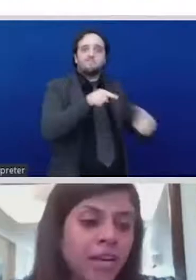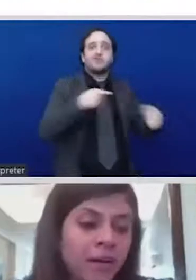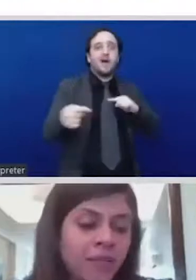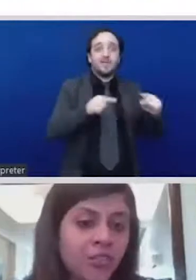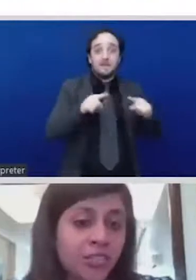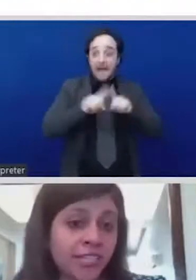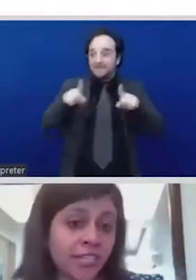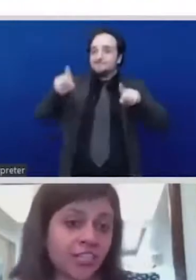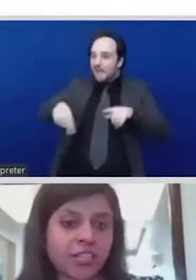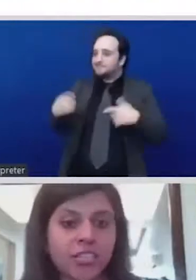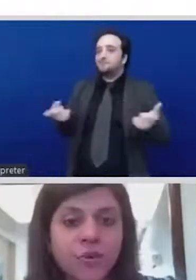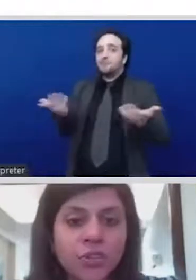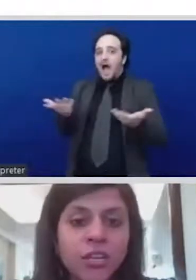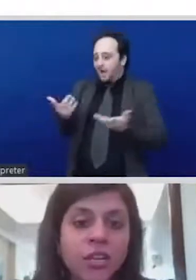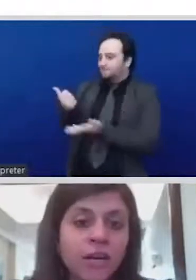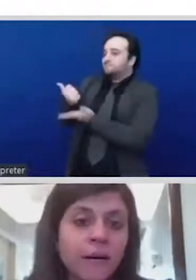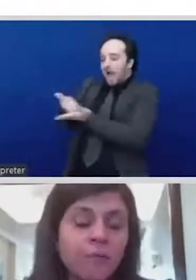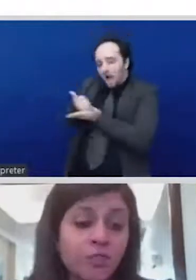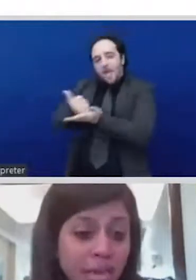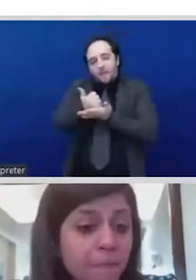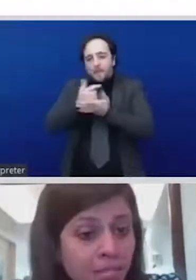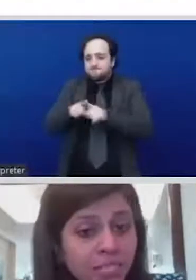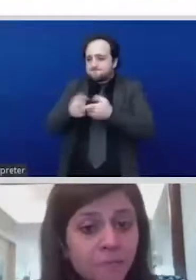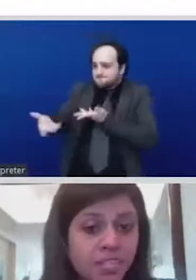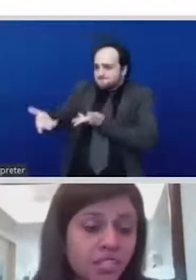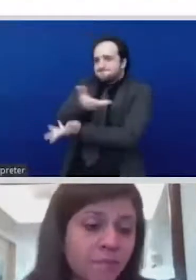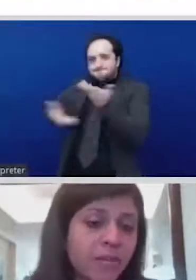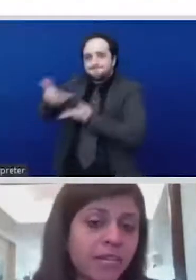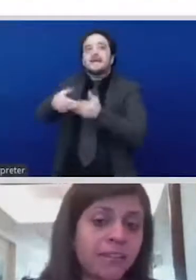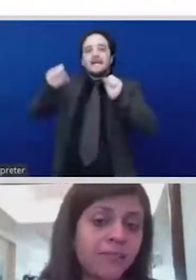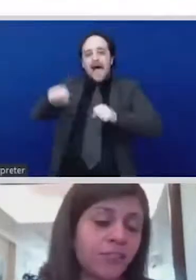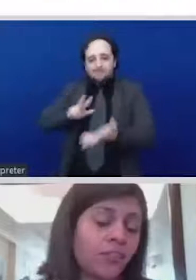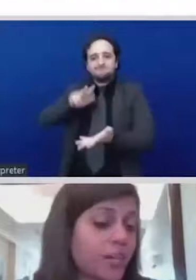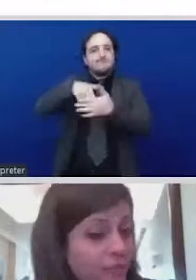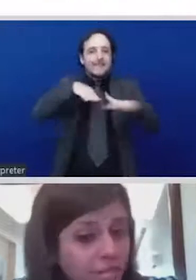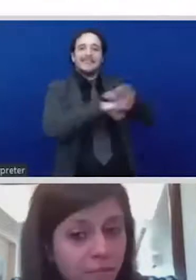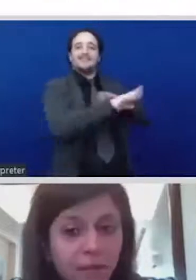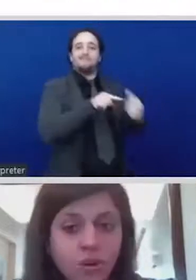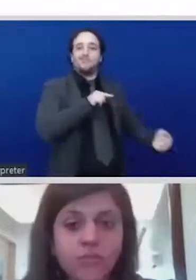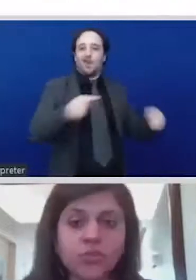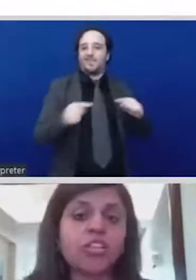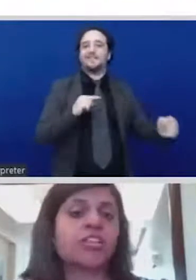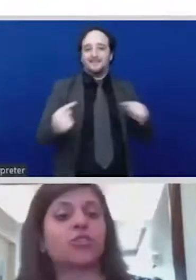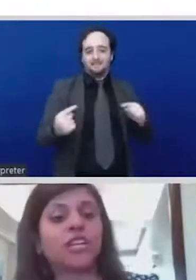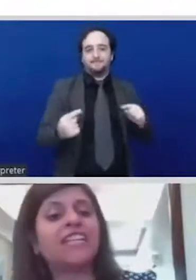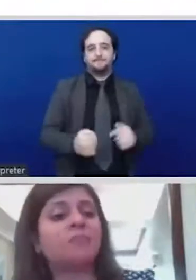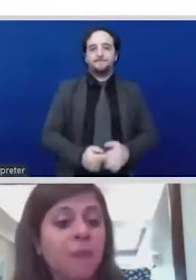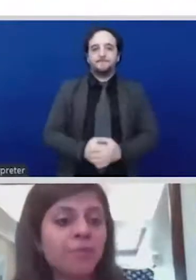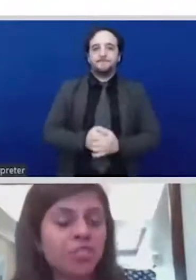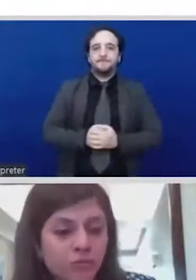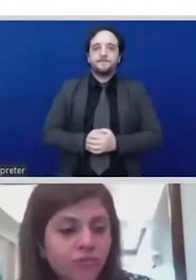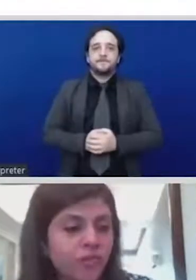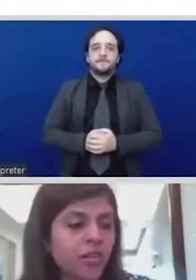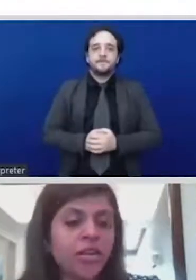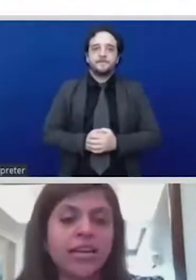and to set their agendas forth so their participation in public life or even as public office holders or even as members